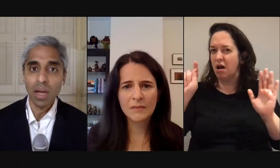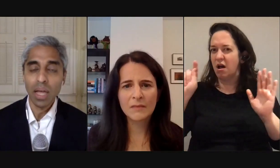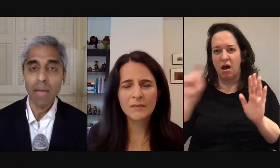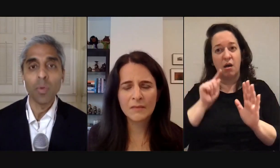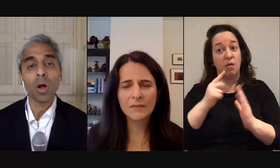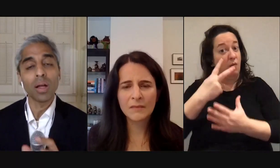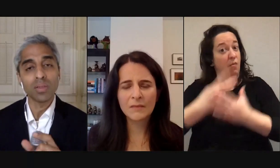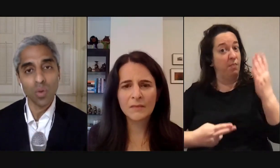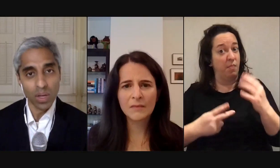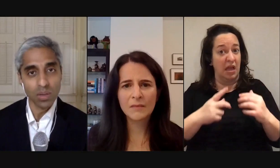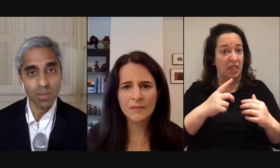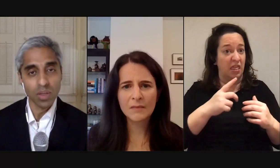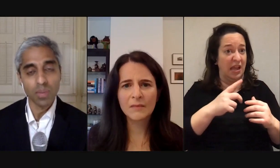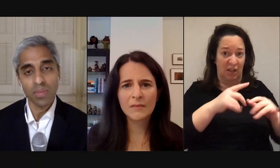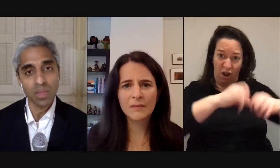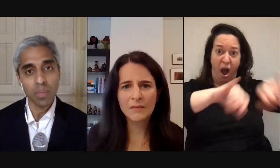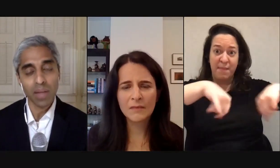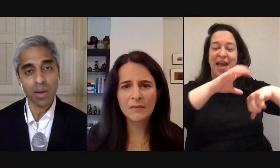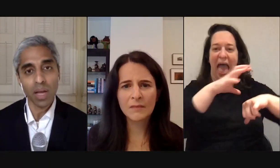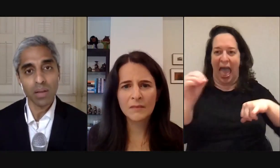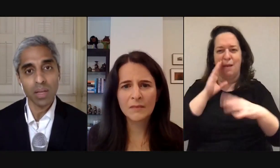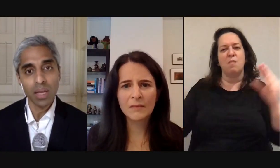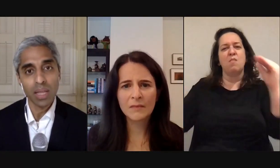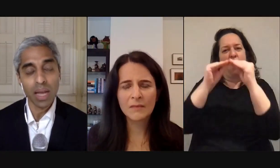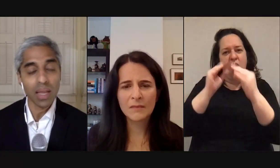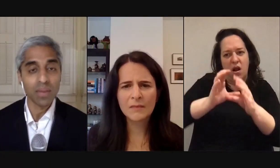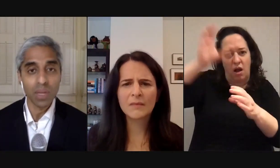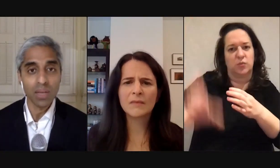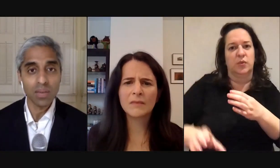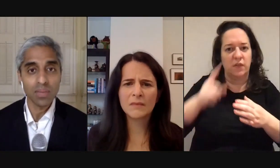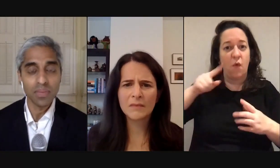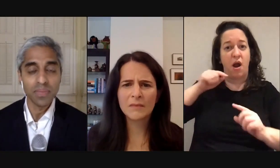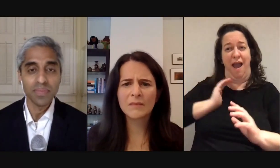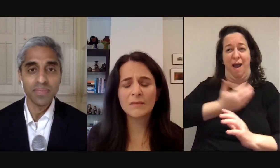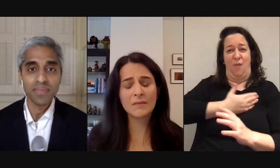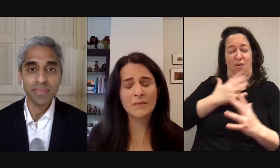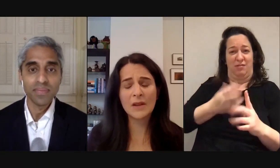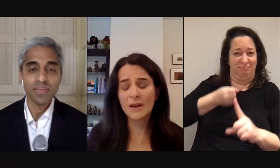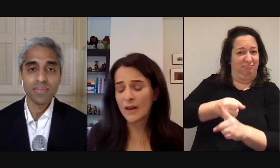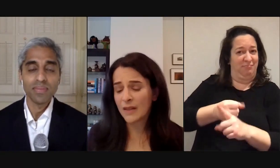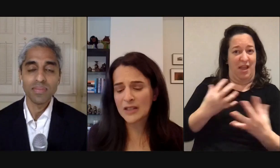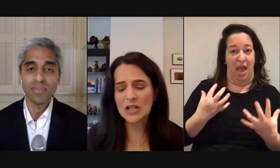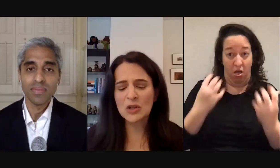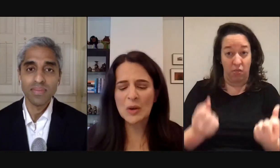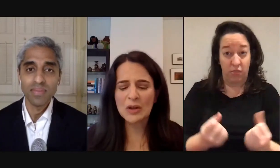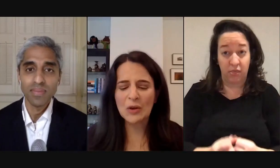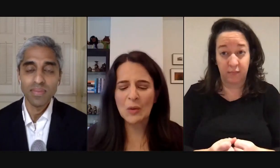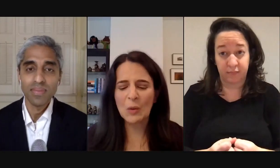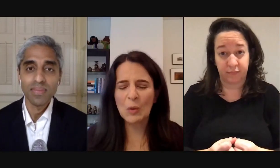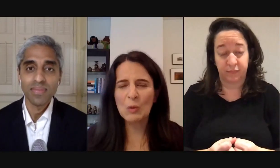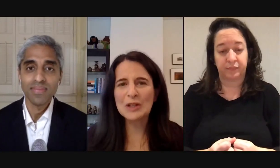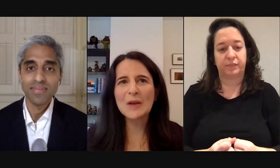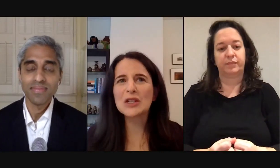and more consequential in terms of its impact on our health than I had even realized that's and so